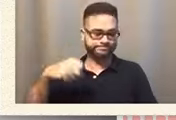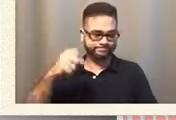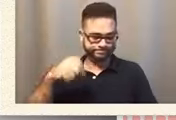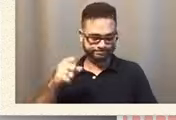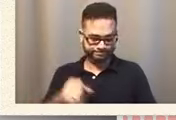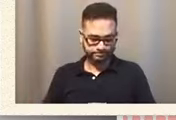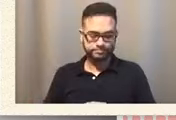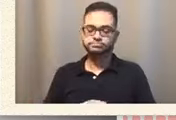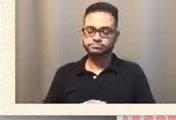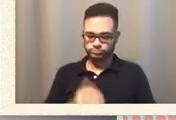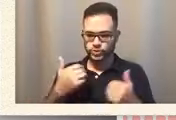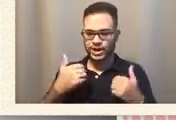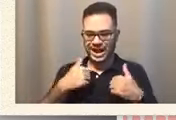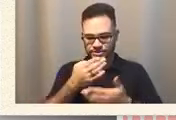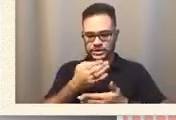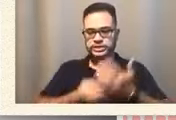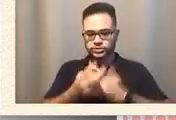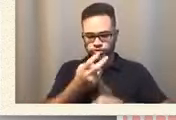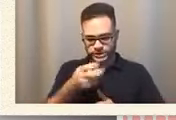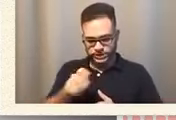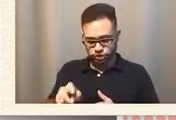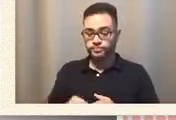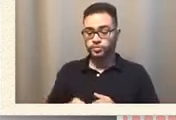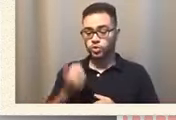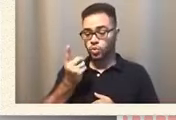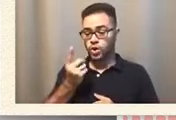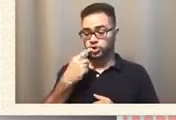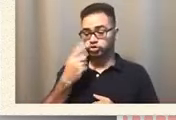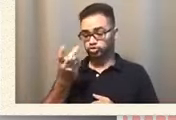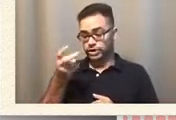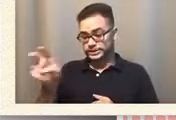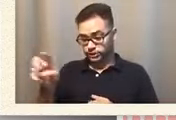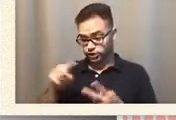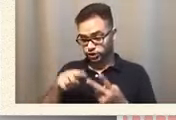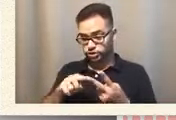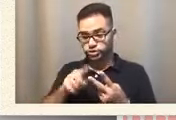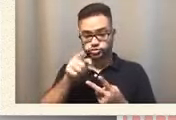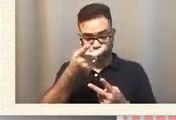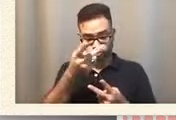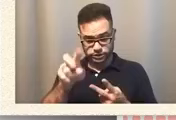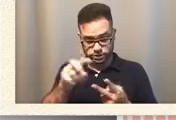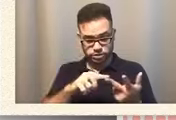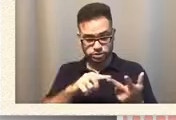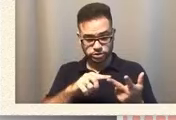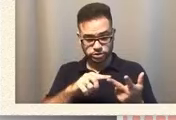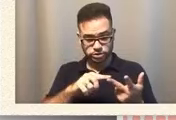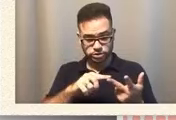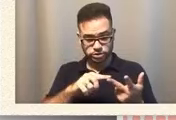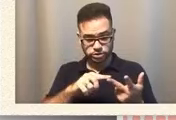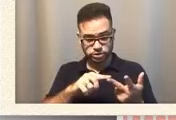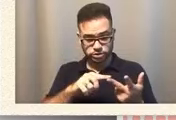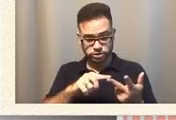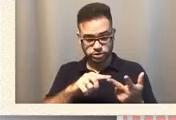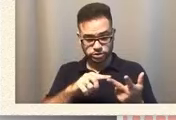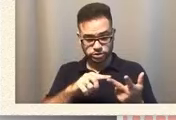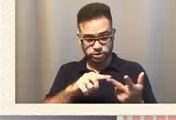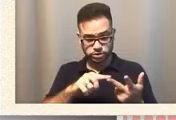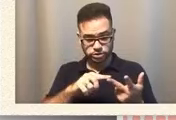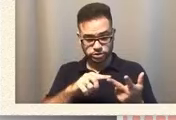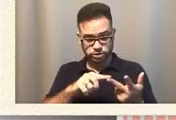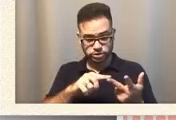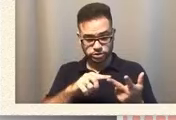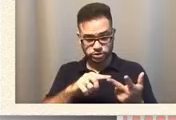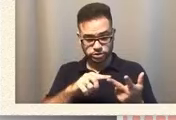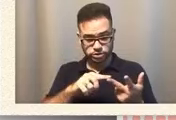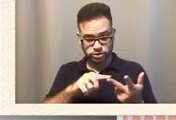transitions. So one in transition, uh, you're in transition. Kersis has a high schooler, her high school student,